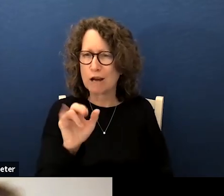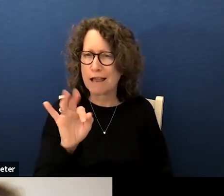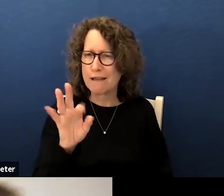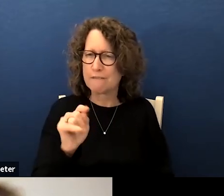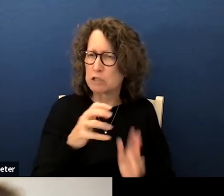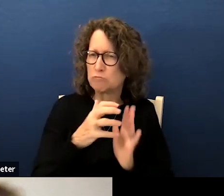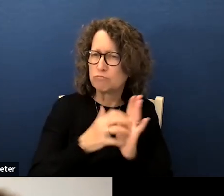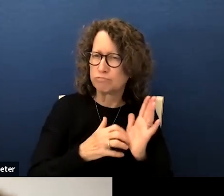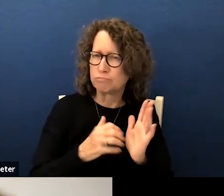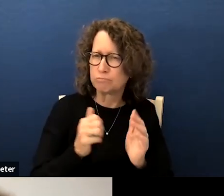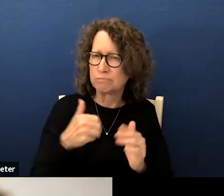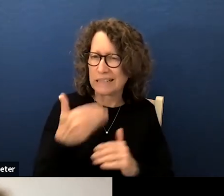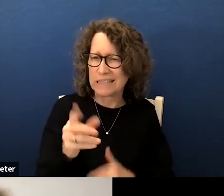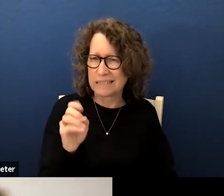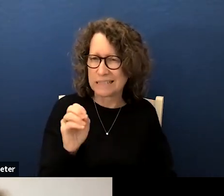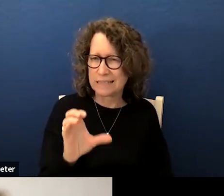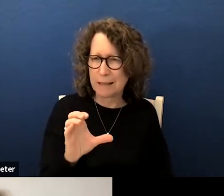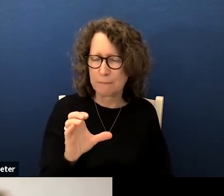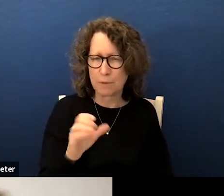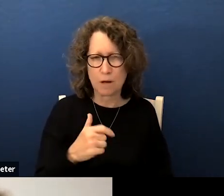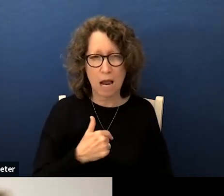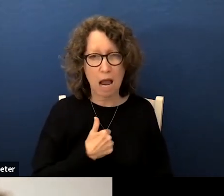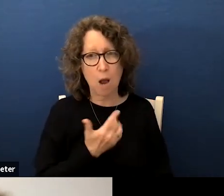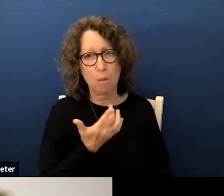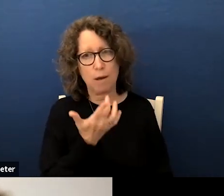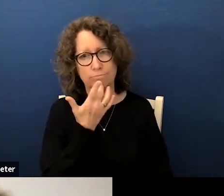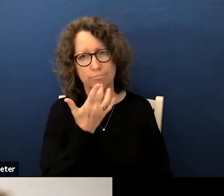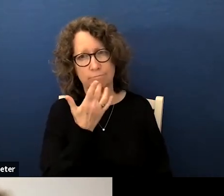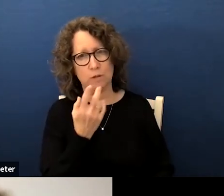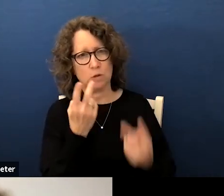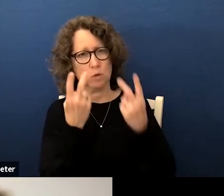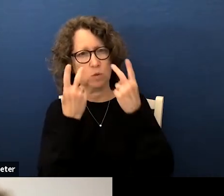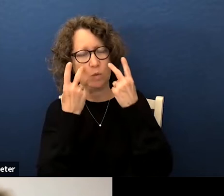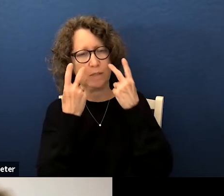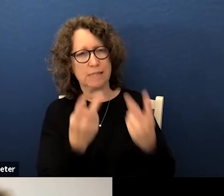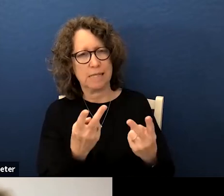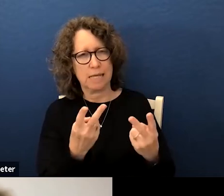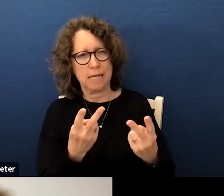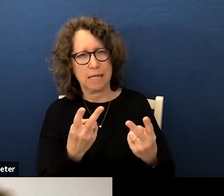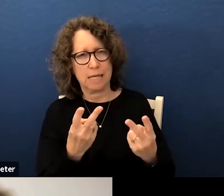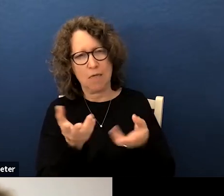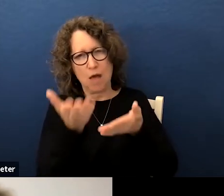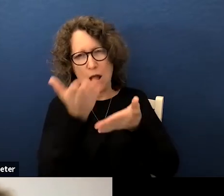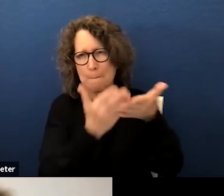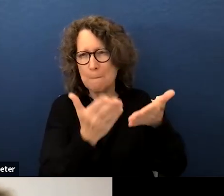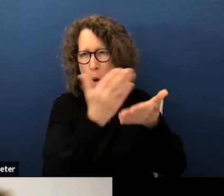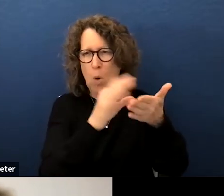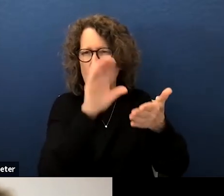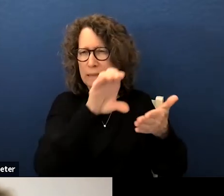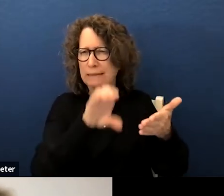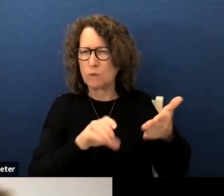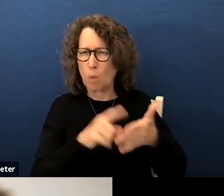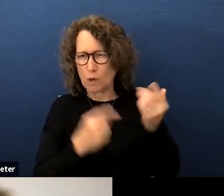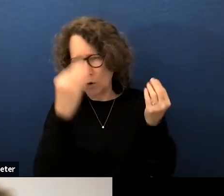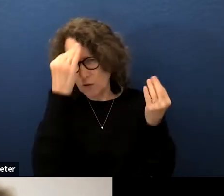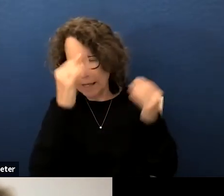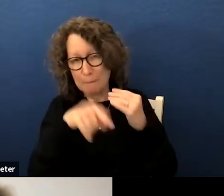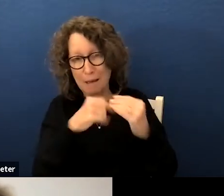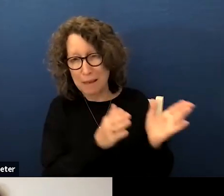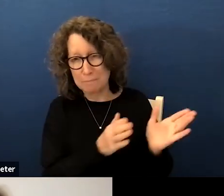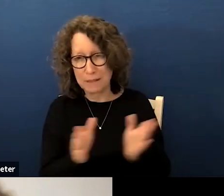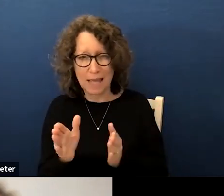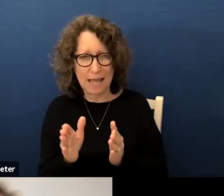plan in december i would much rather see the components of what you're thinking about that plan